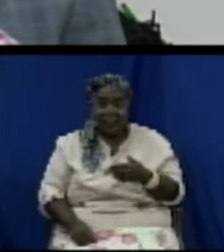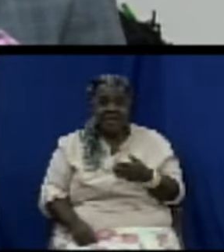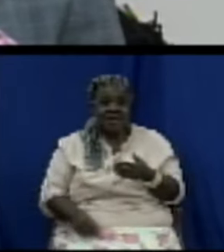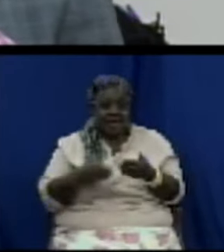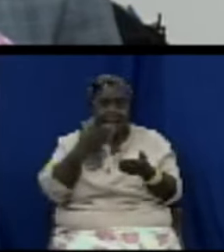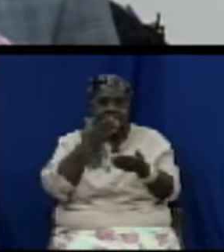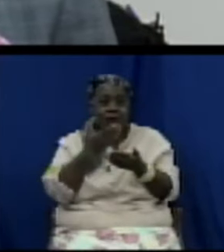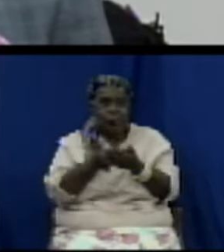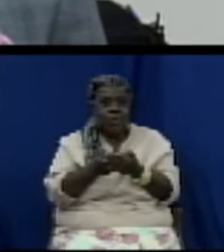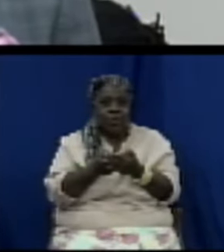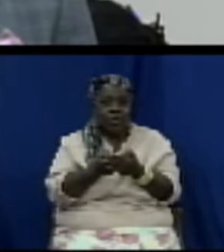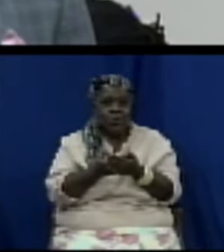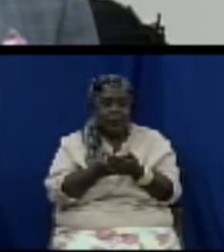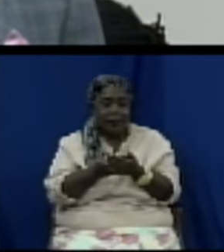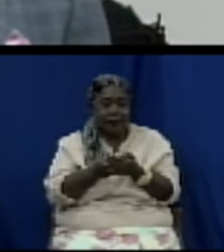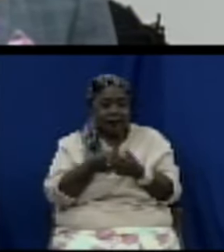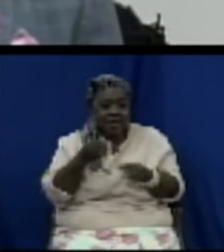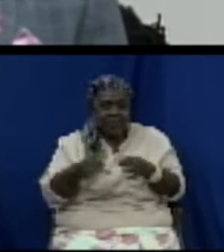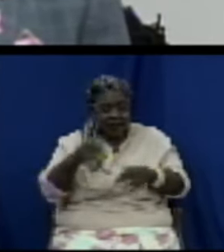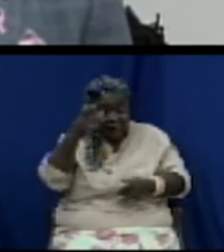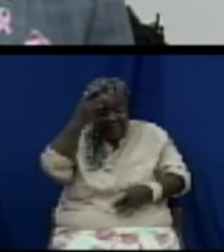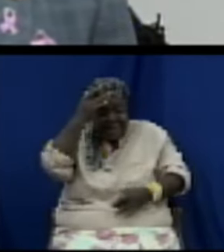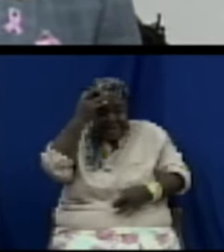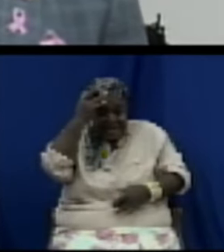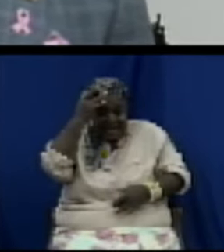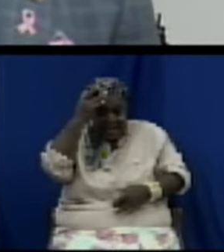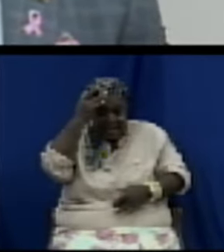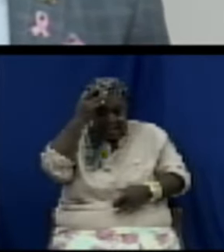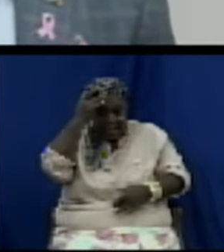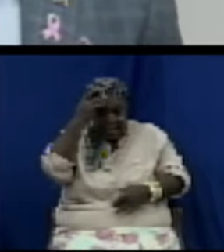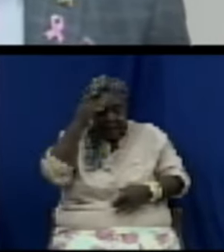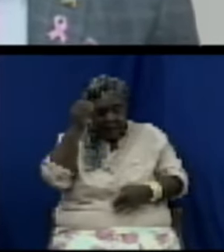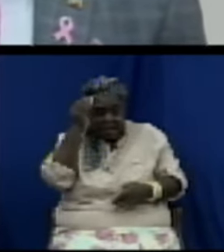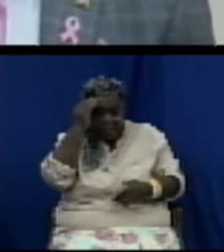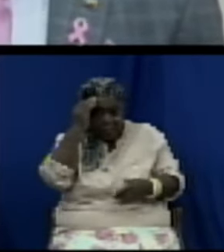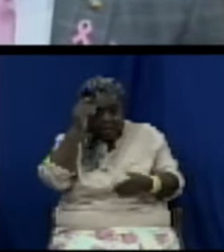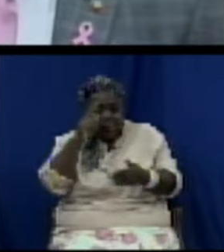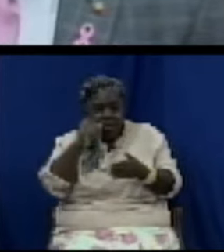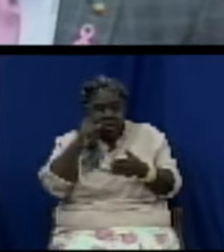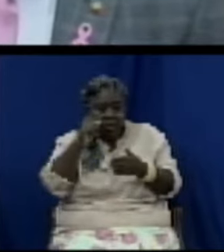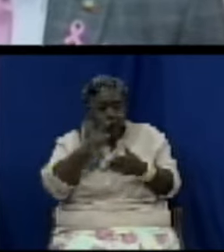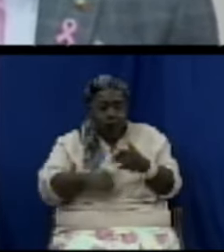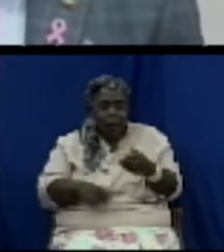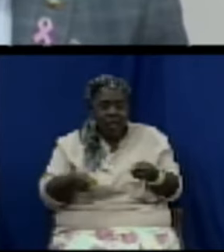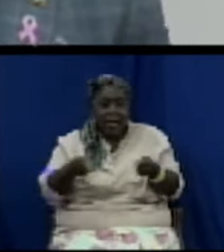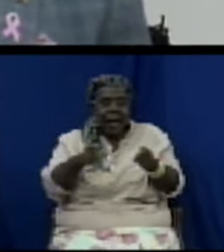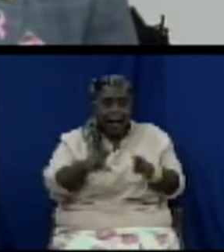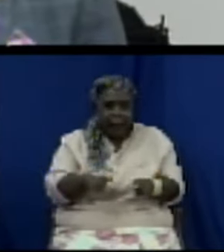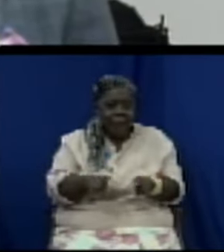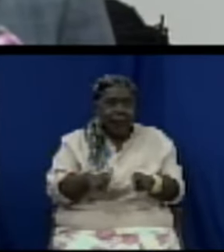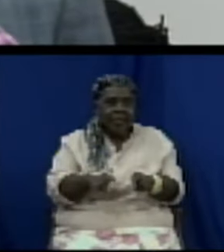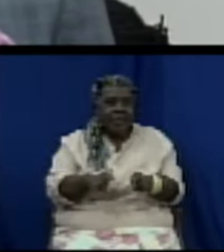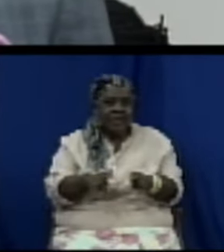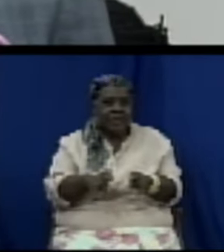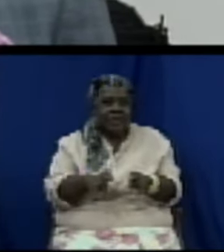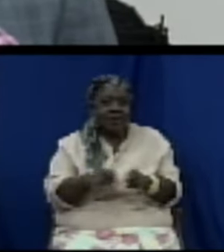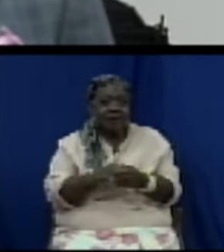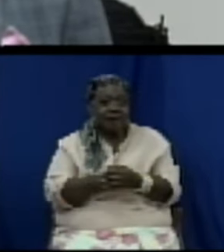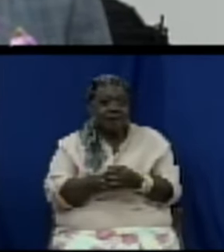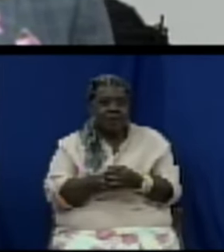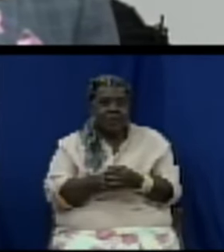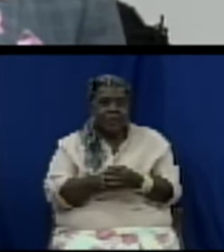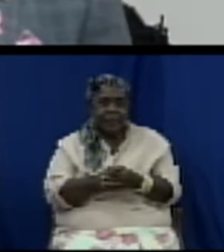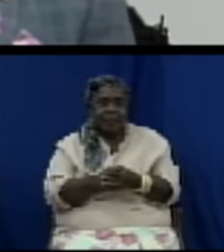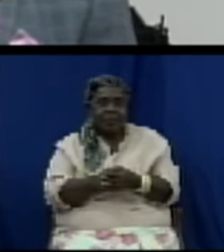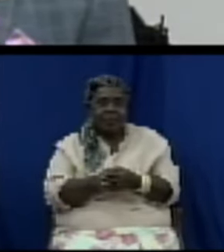heart disease is one of the leading causes of death here in St. Kitts and Nevis. And this machine would help us to detect early or detect